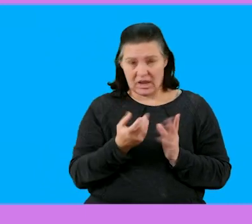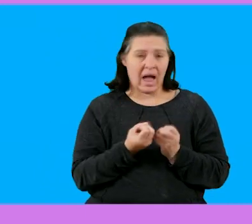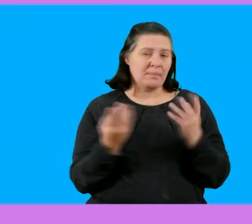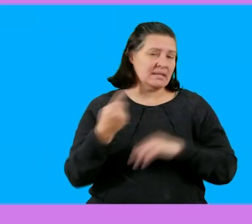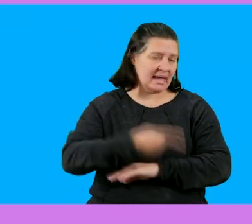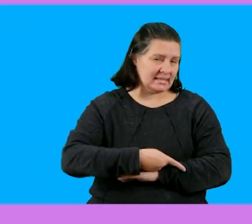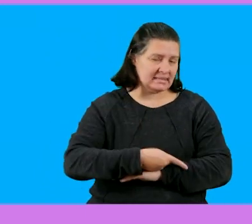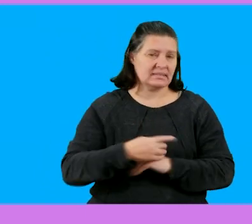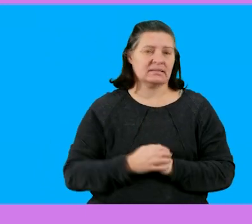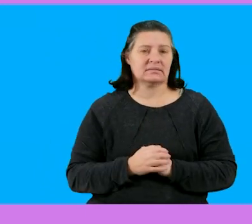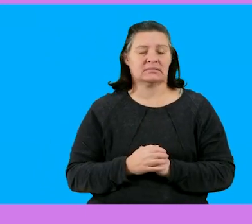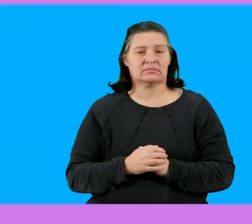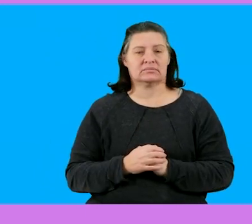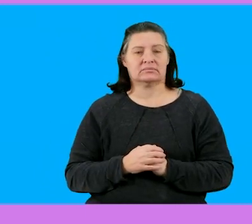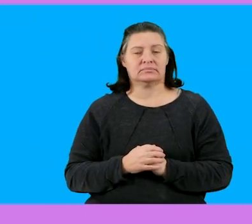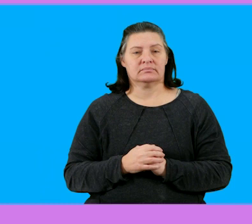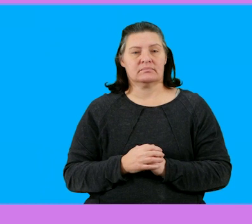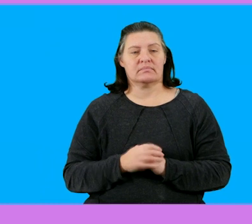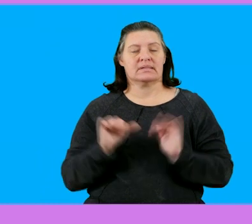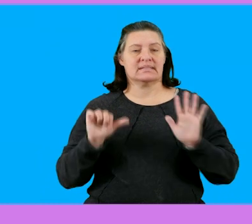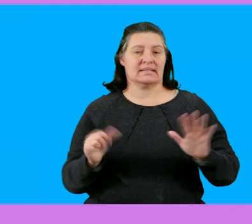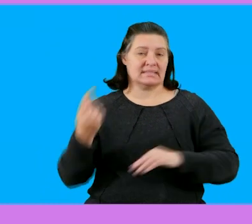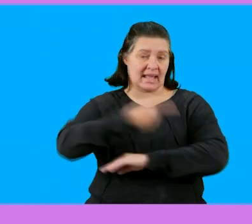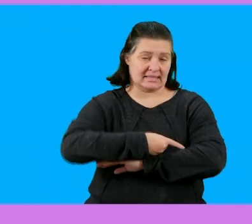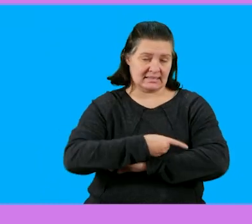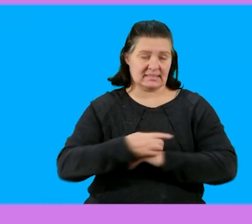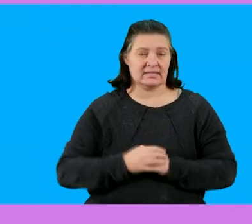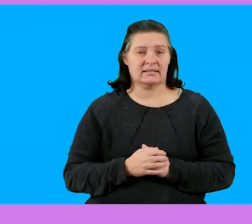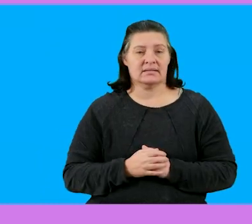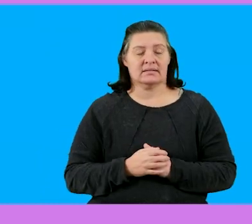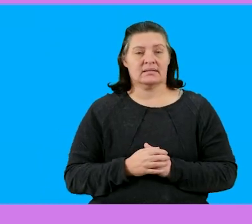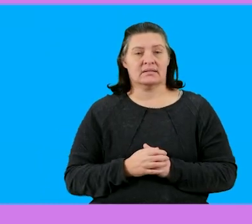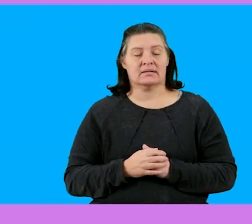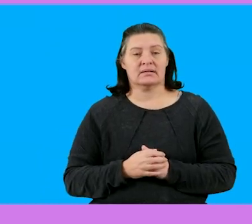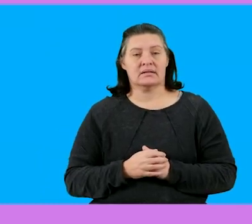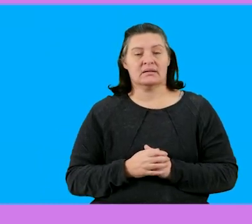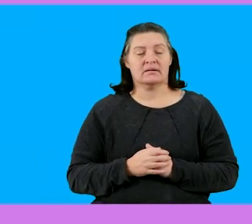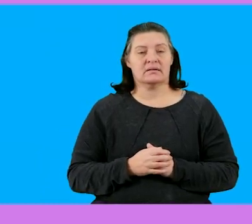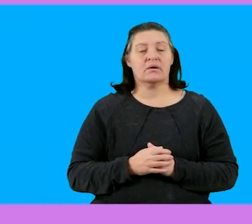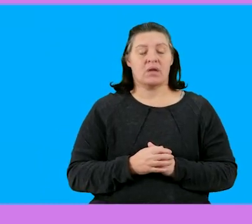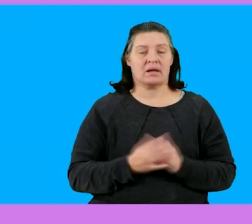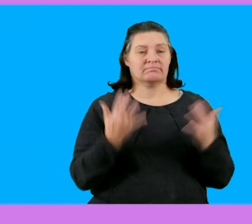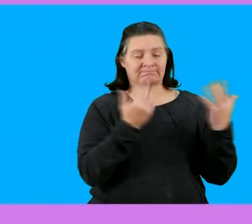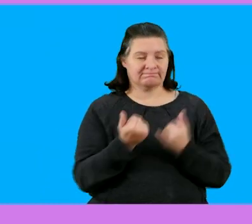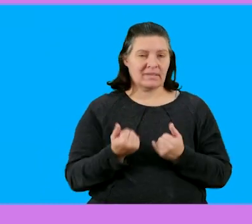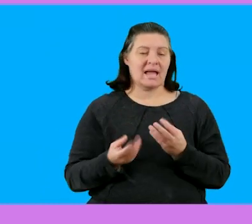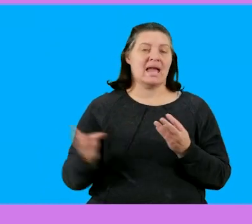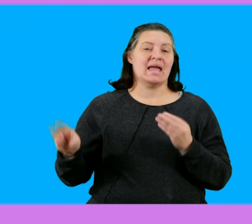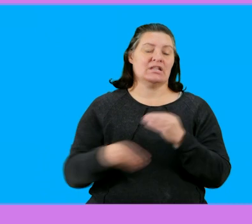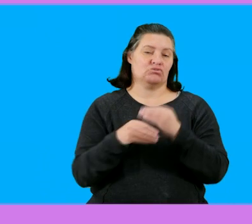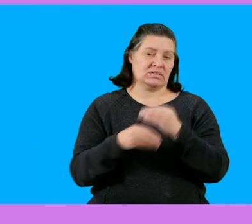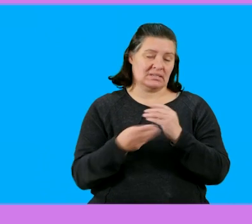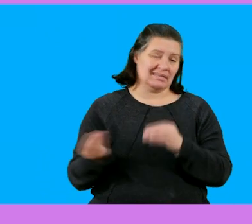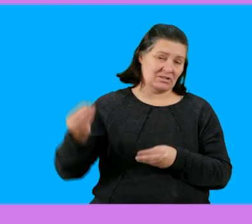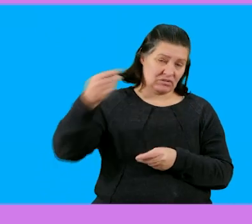all right how many days will that be right so we count that will give us six days right okay so therefore I will calculate interest